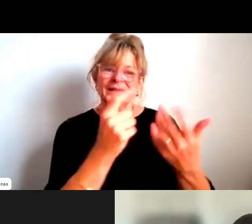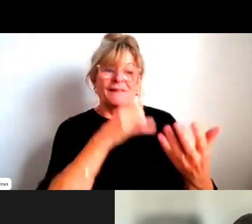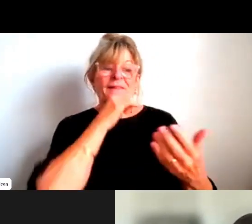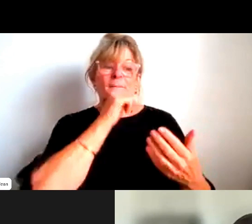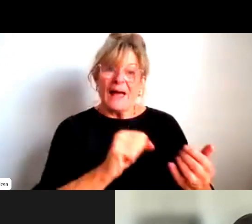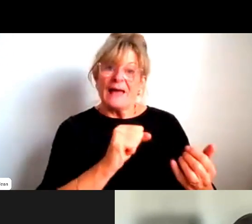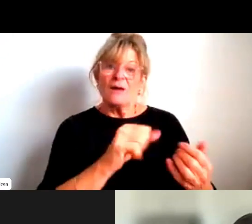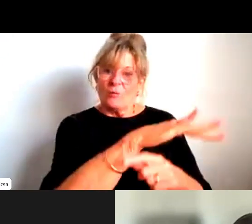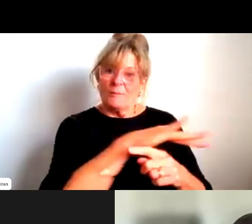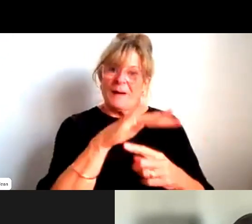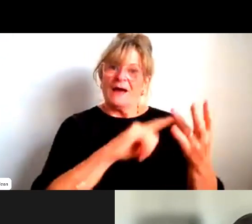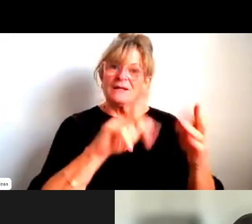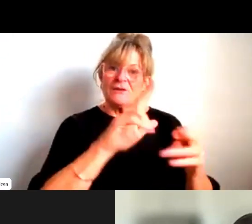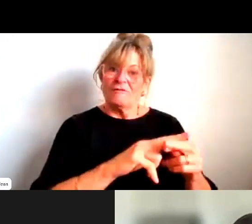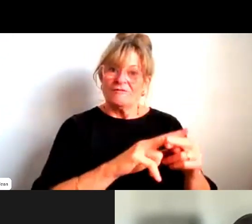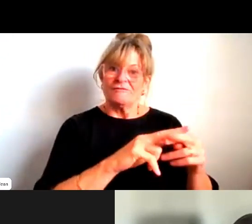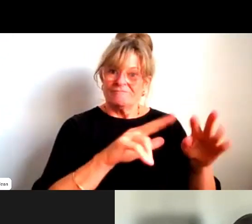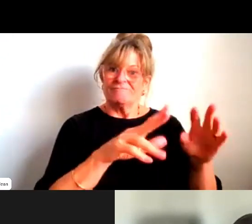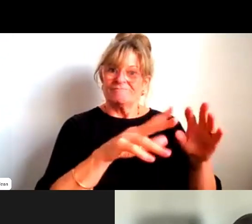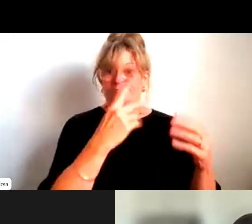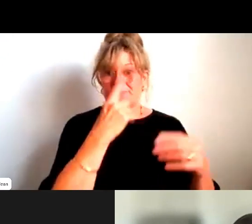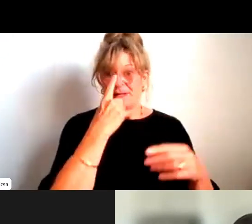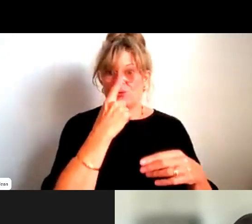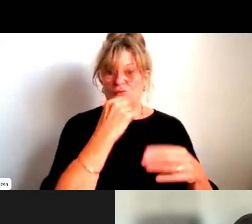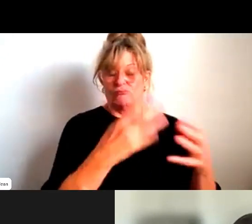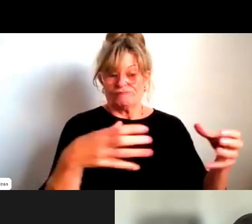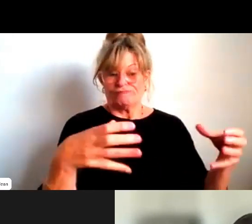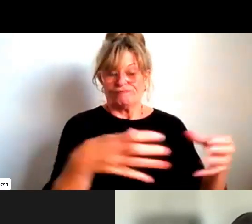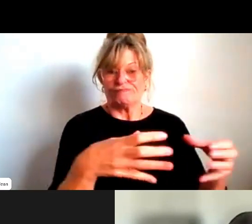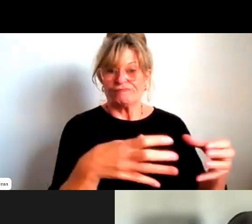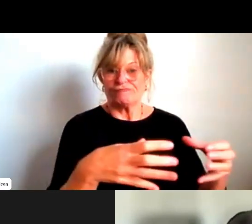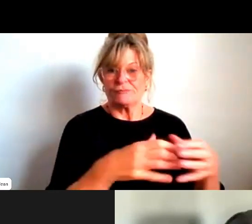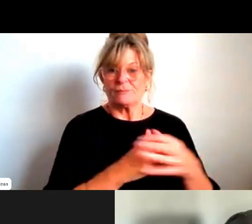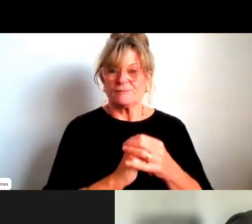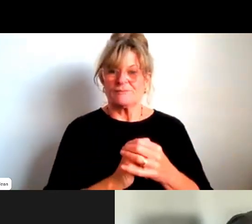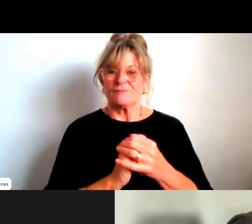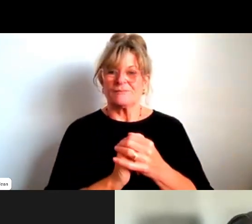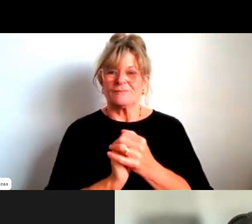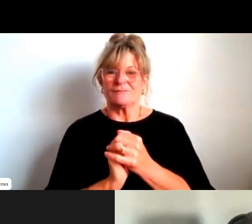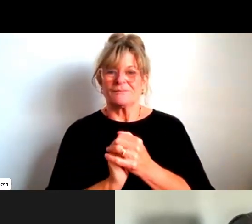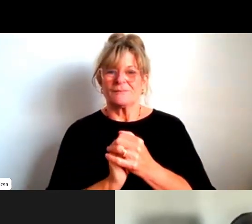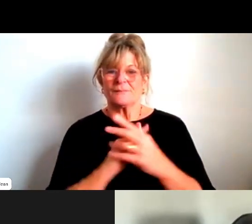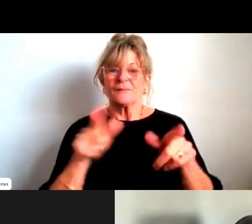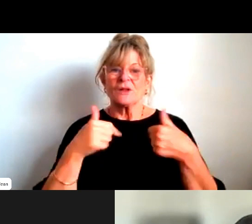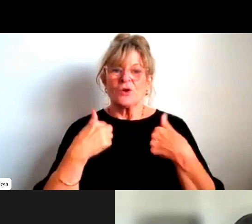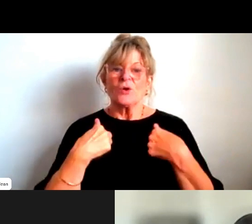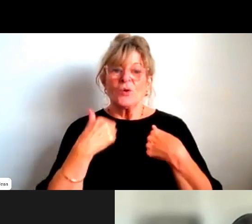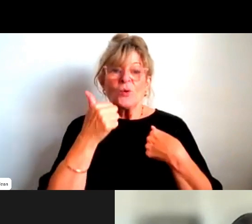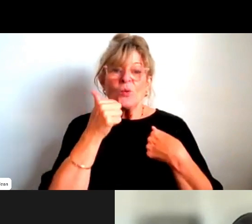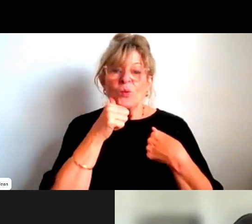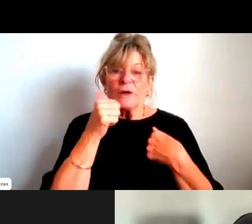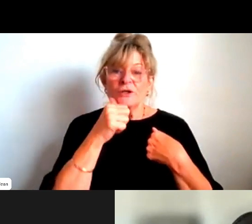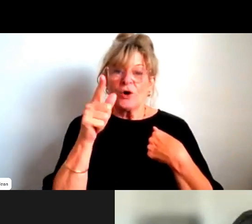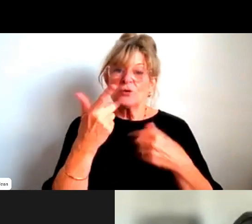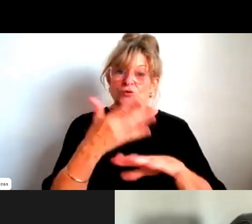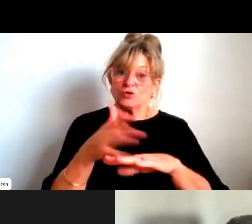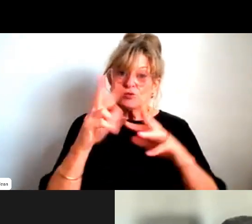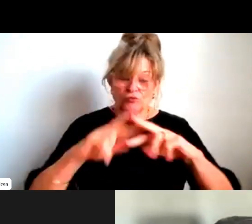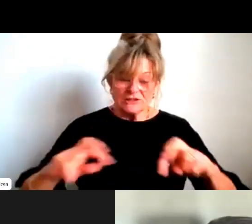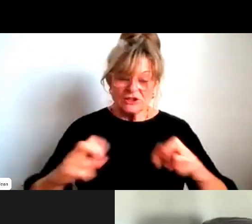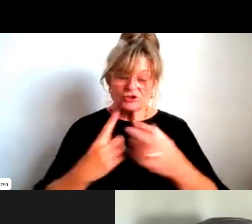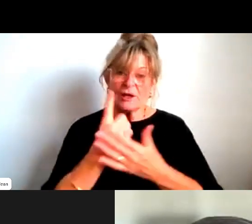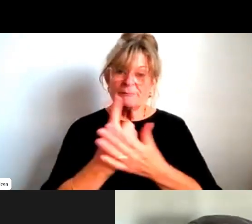wasn't catering of till now, it will also impact the business, business of sport positively. We all know that there's been studies done on that.